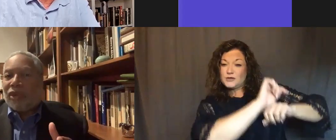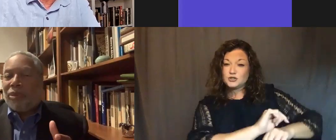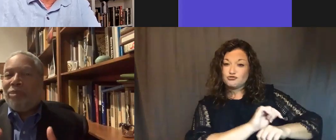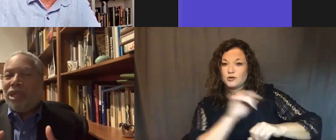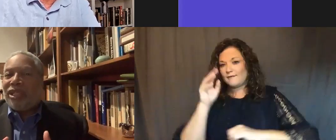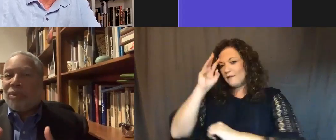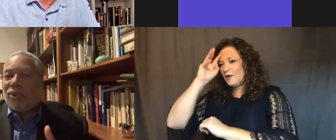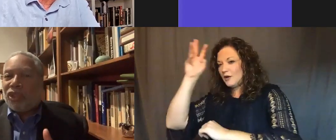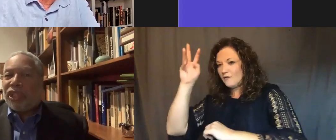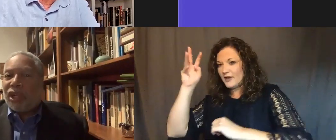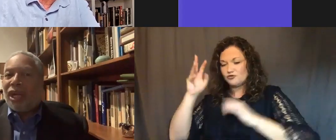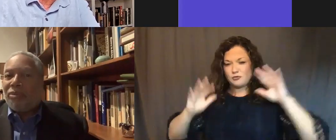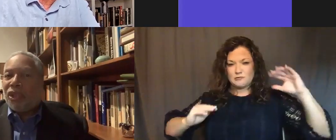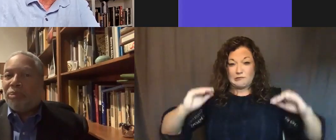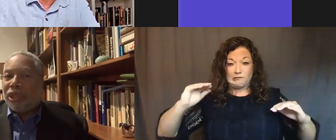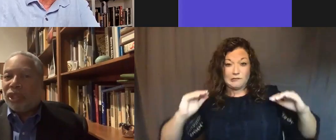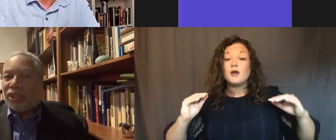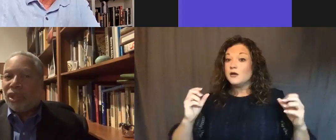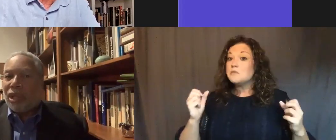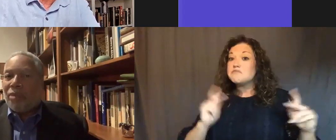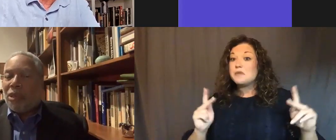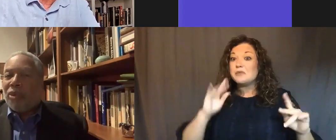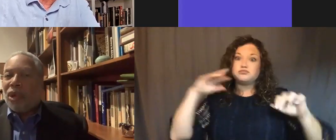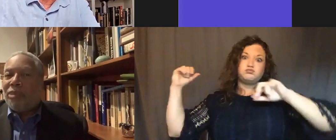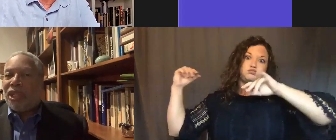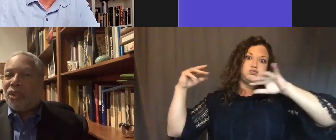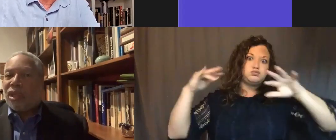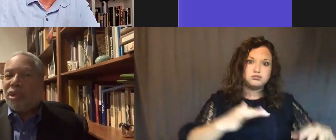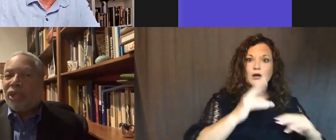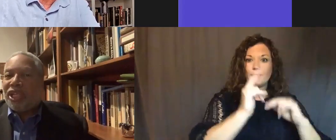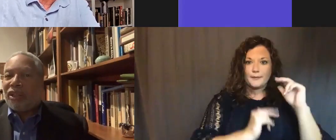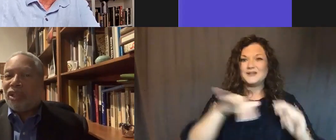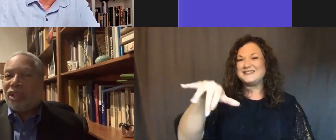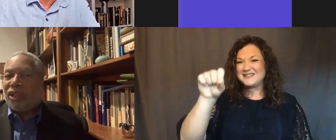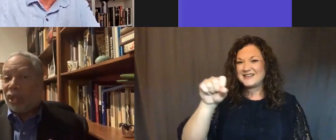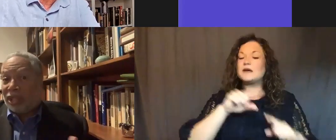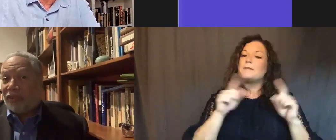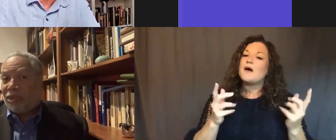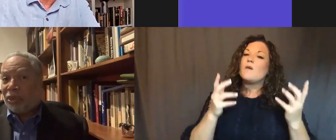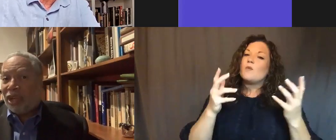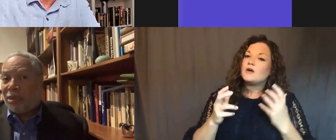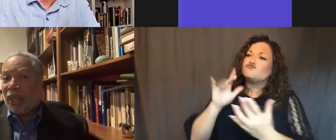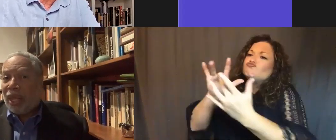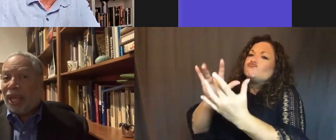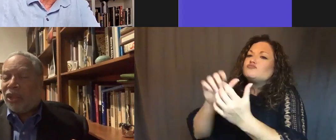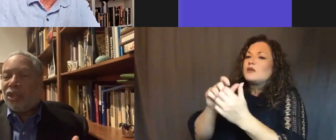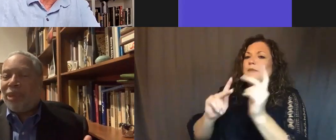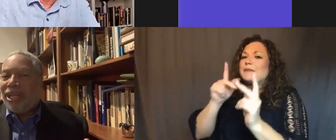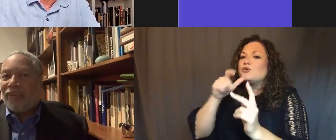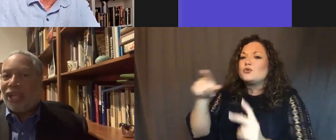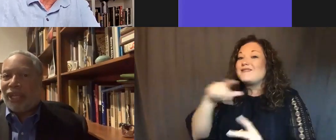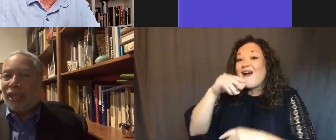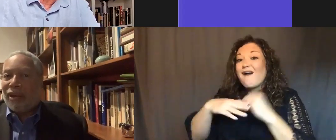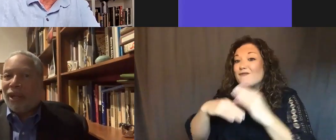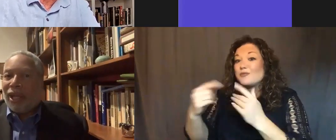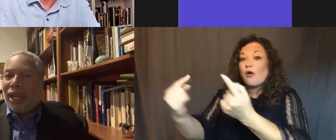Because there will be millions that will still come to the buildings, but we want to make sure that we reach out to those that are less comfortable coming and those that